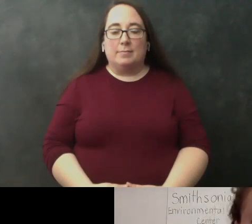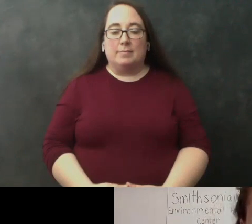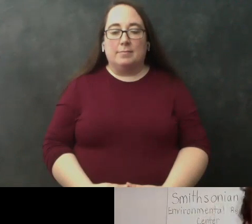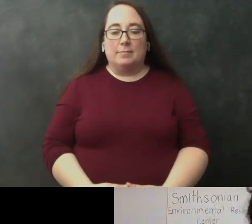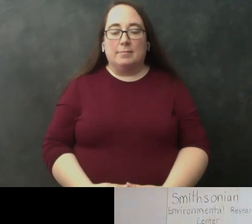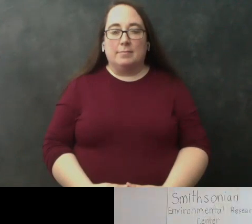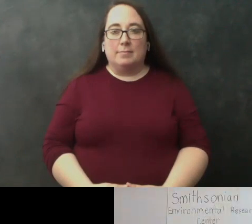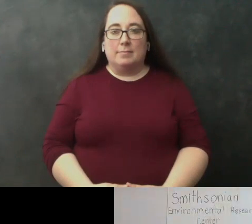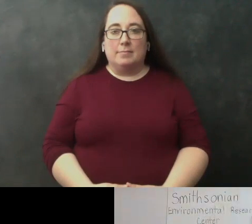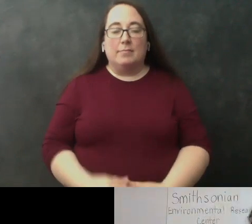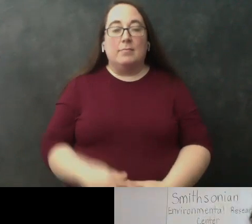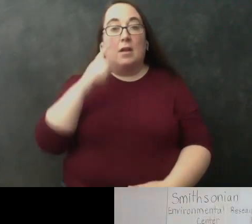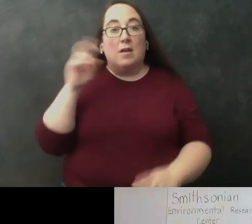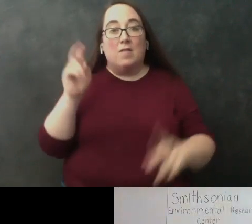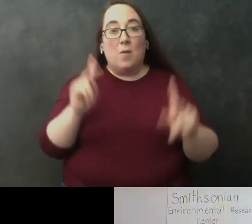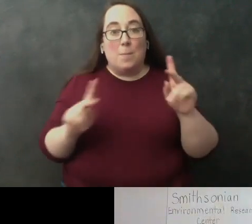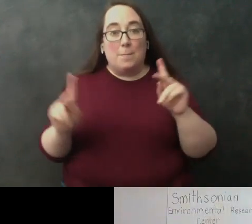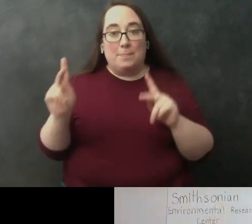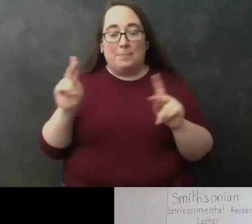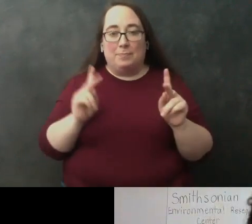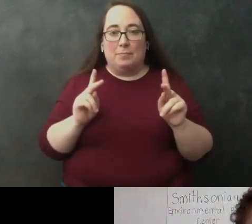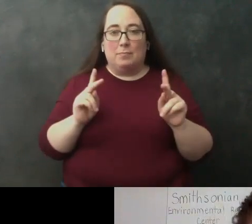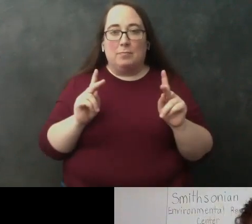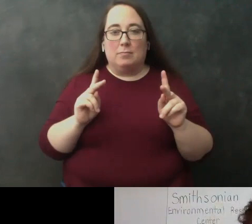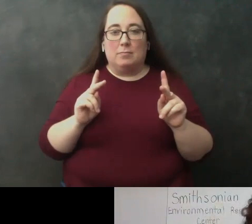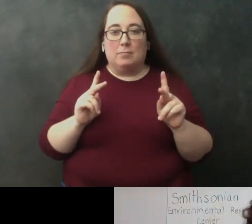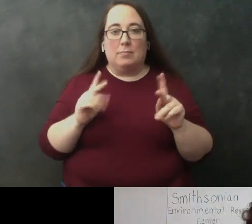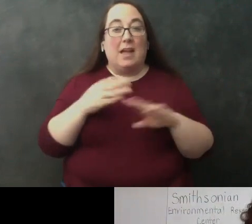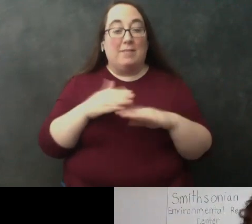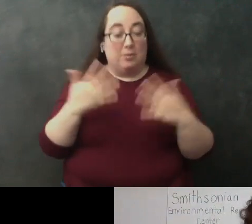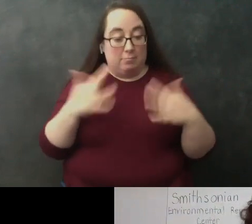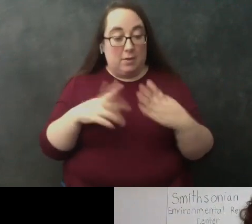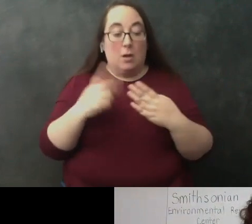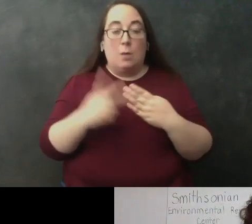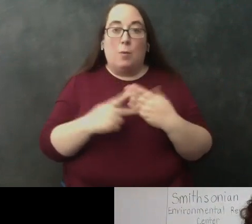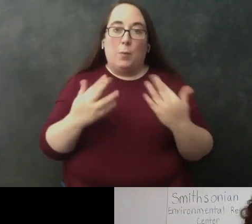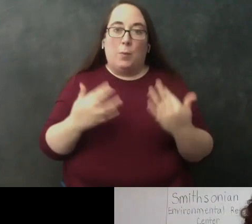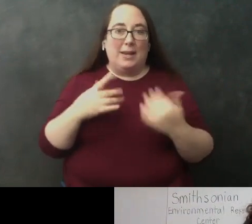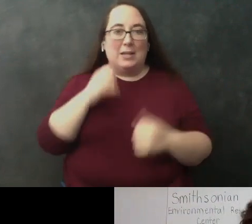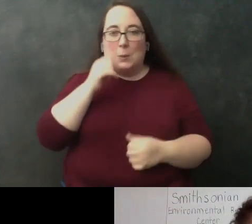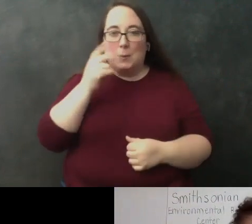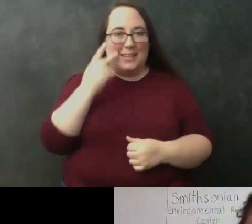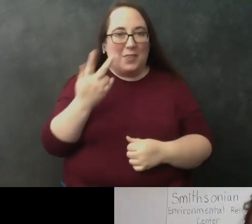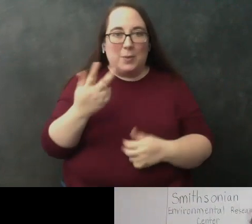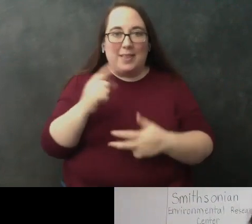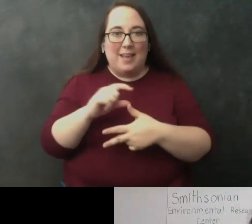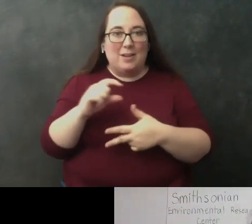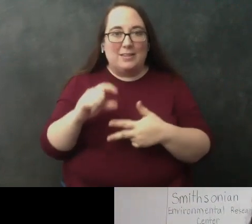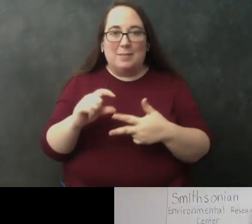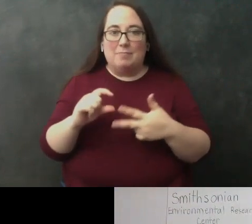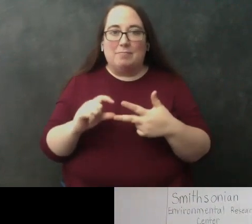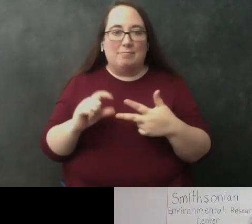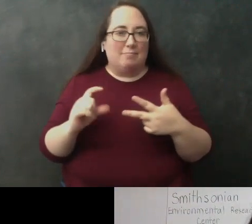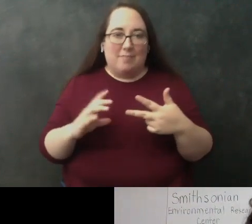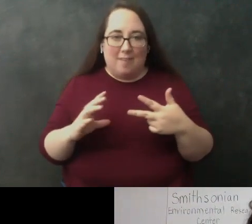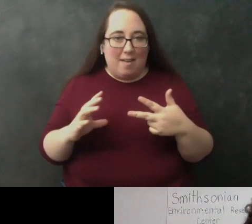and for those of you who even you know after the end of the program you're still waiting and you still don't see the three layers it is fine